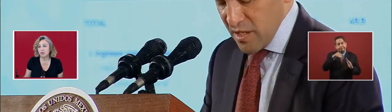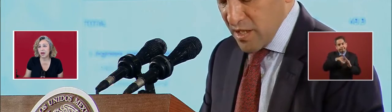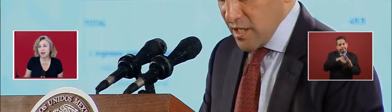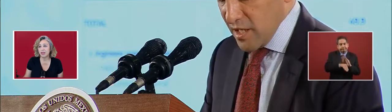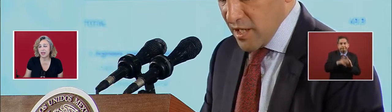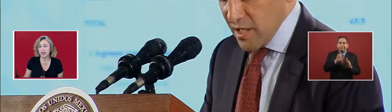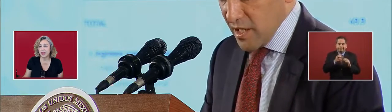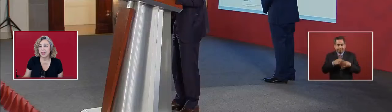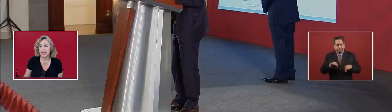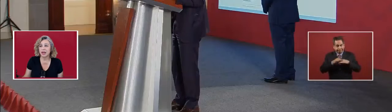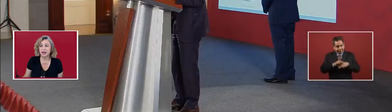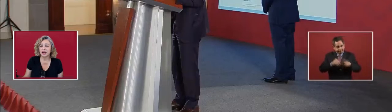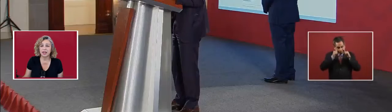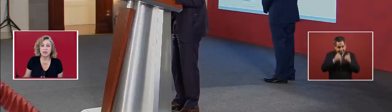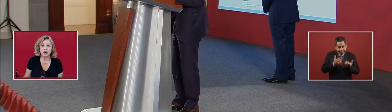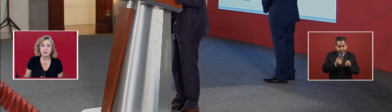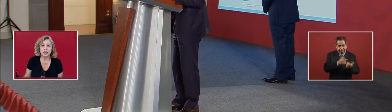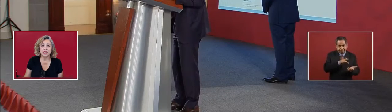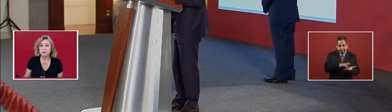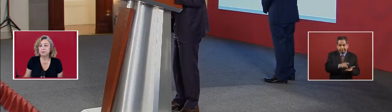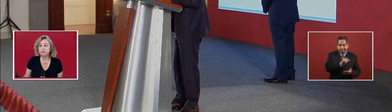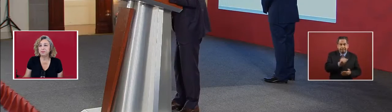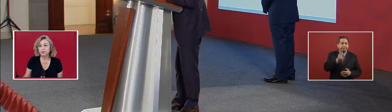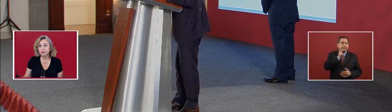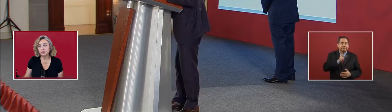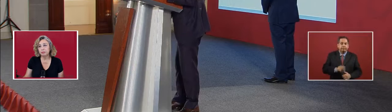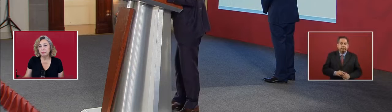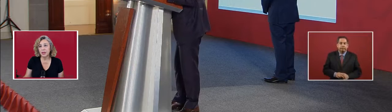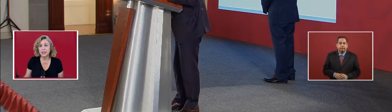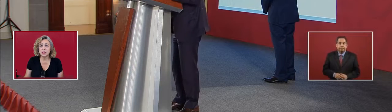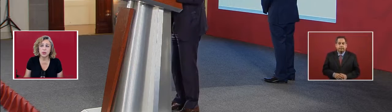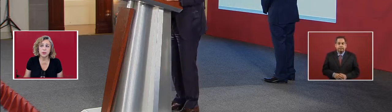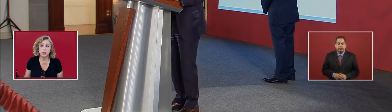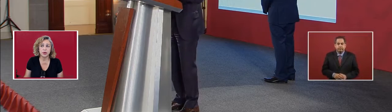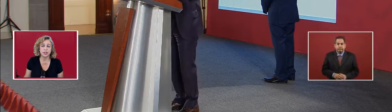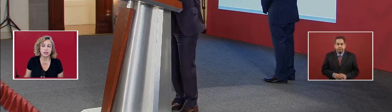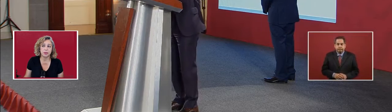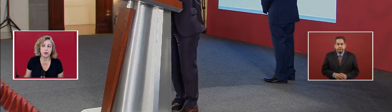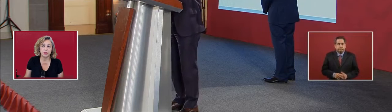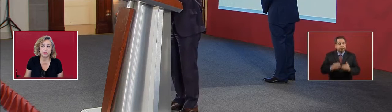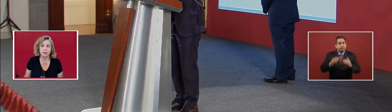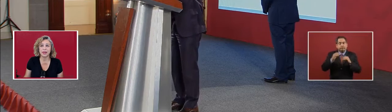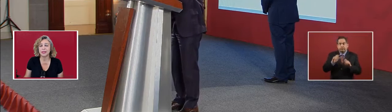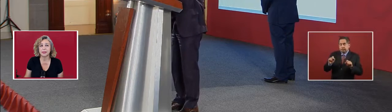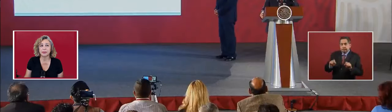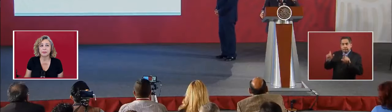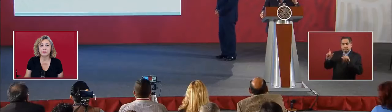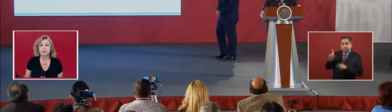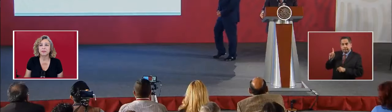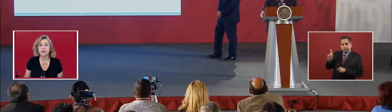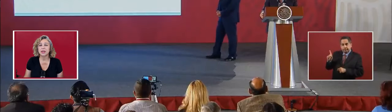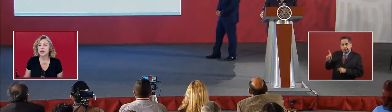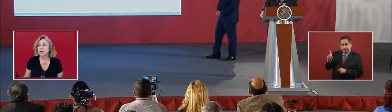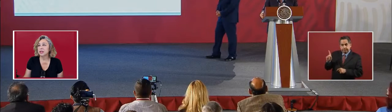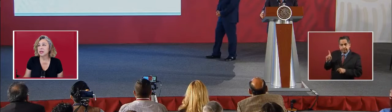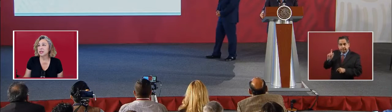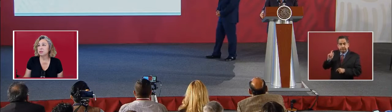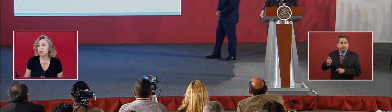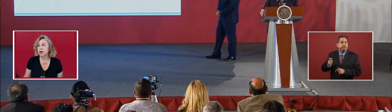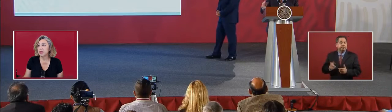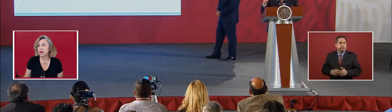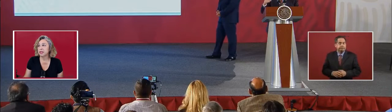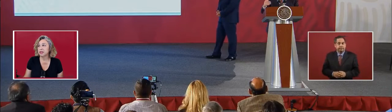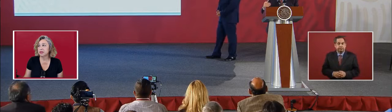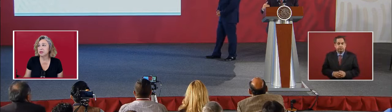You know... How they can do their budget. That's why it's important to support payments. The